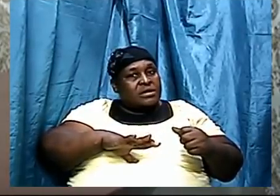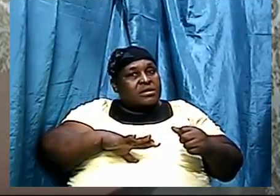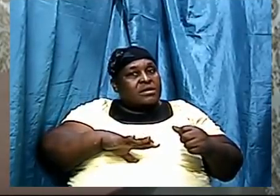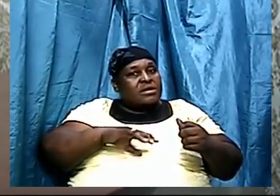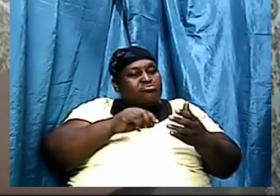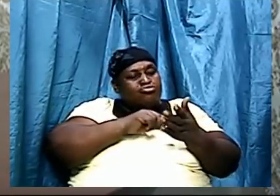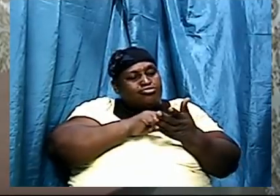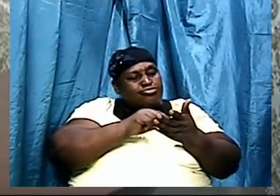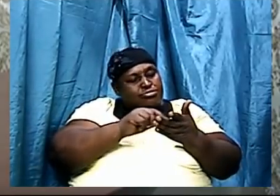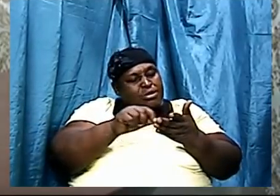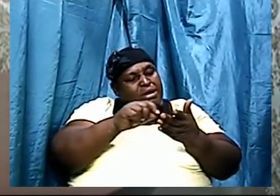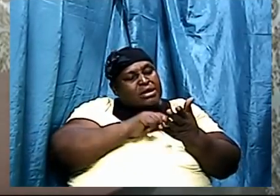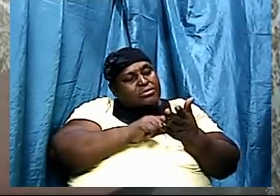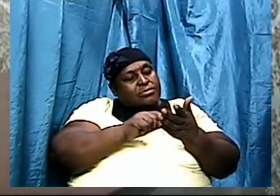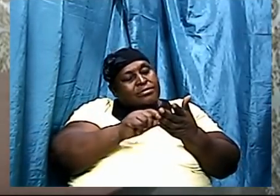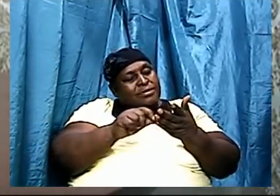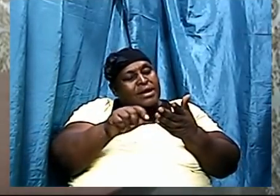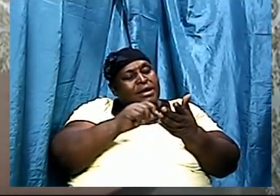and they would write it